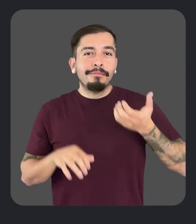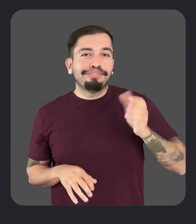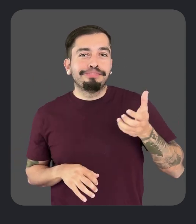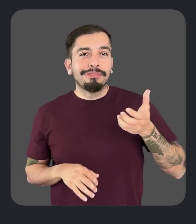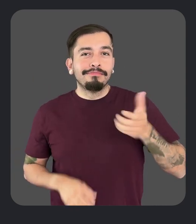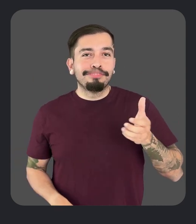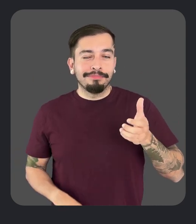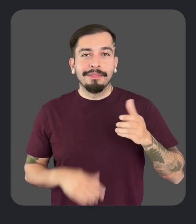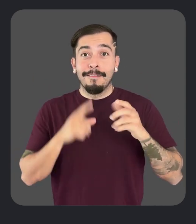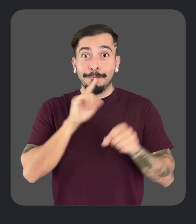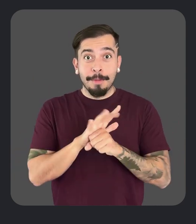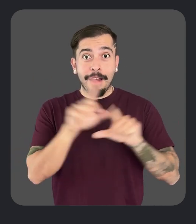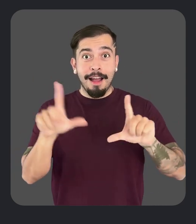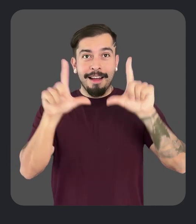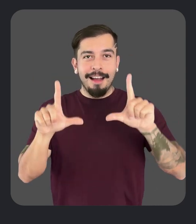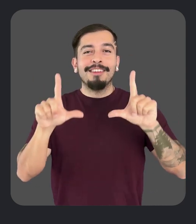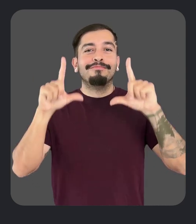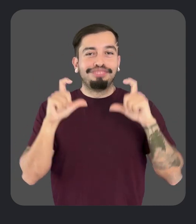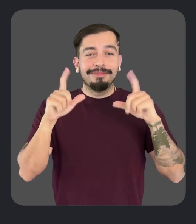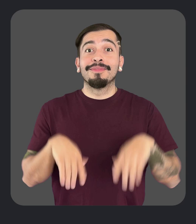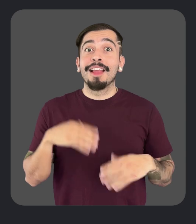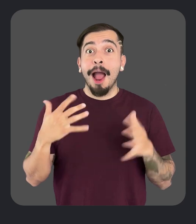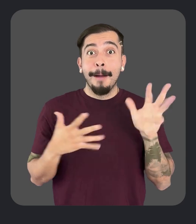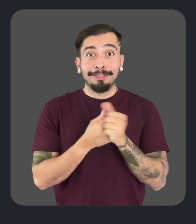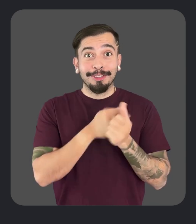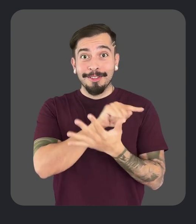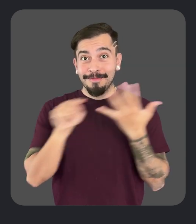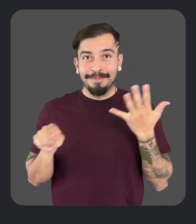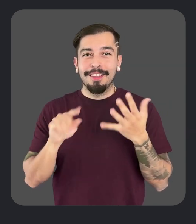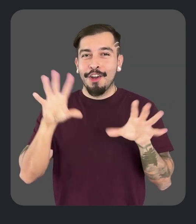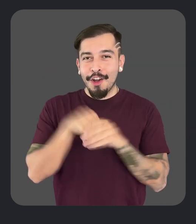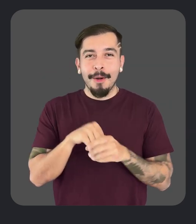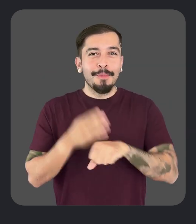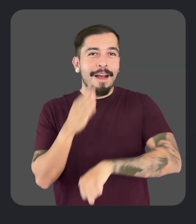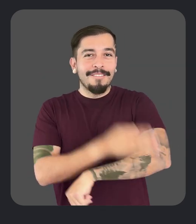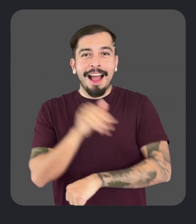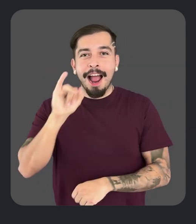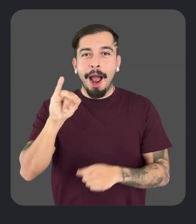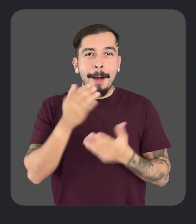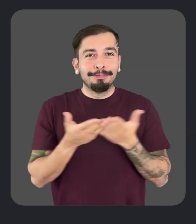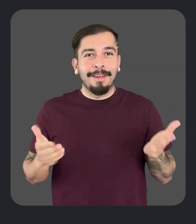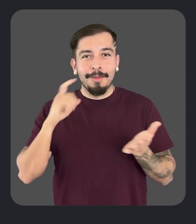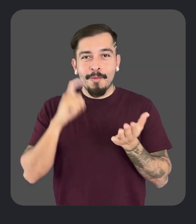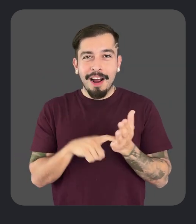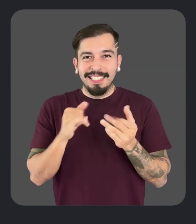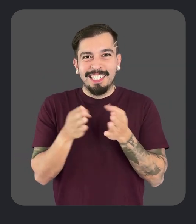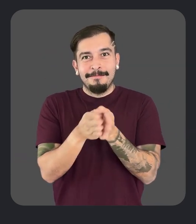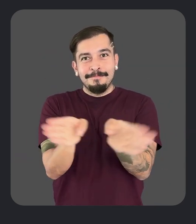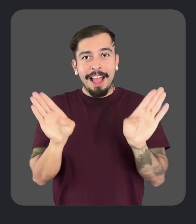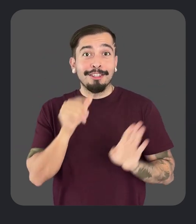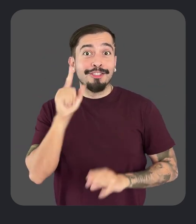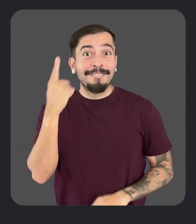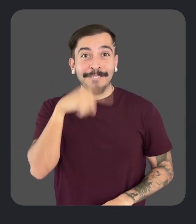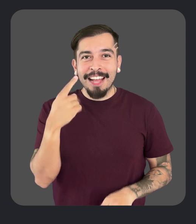feedback that confirms when the subject is in frame. The latest round of updates include Improved AI object recognition, which